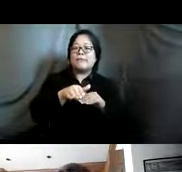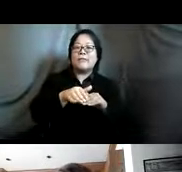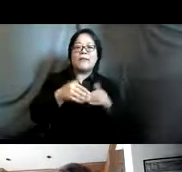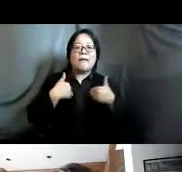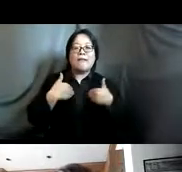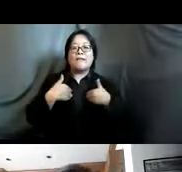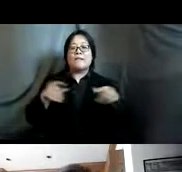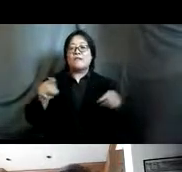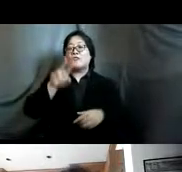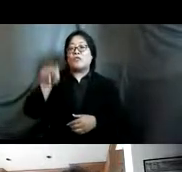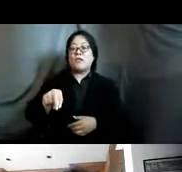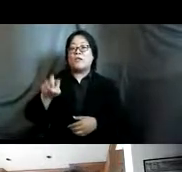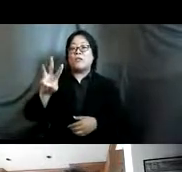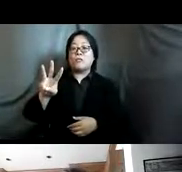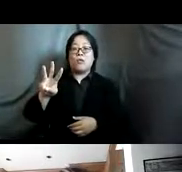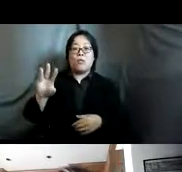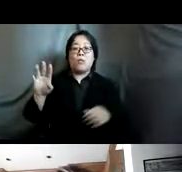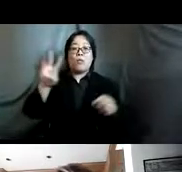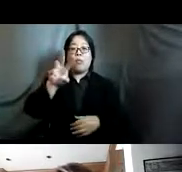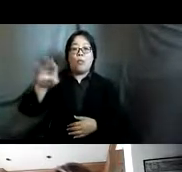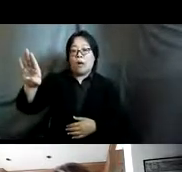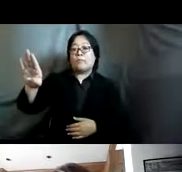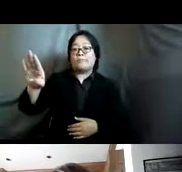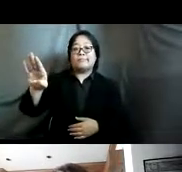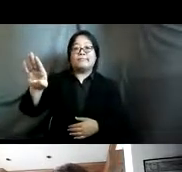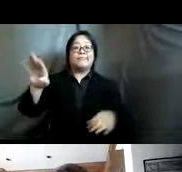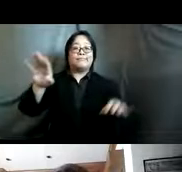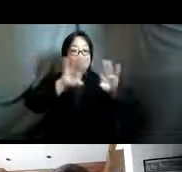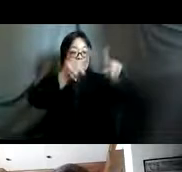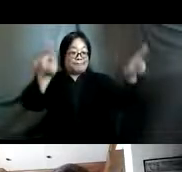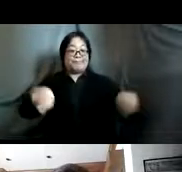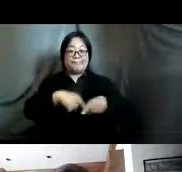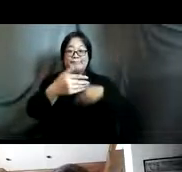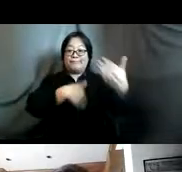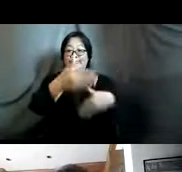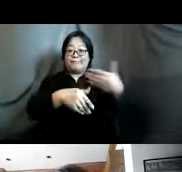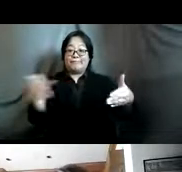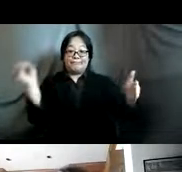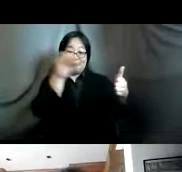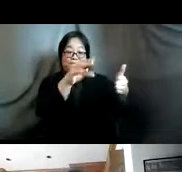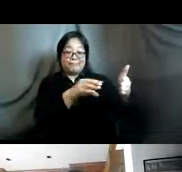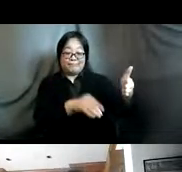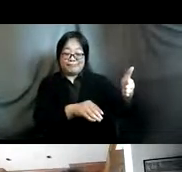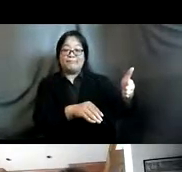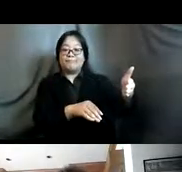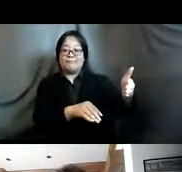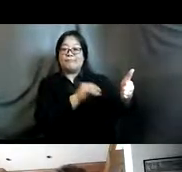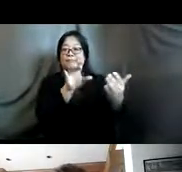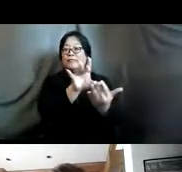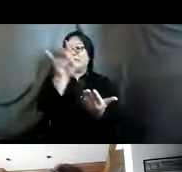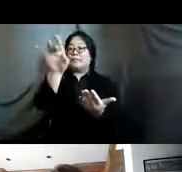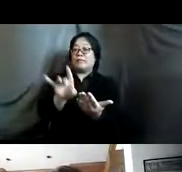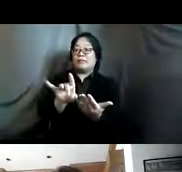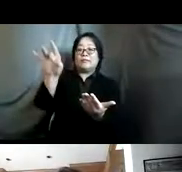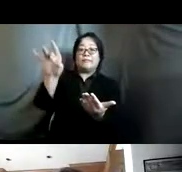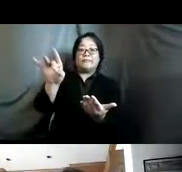the un woman website there will be an application validation process that's going to be managed by you and women and the selection will be validated by